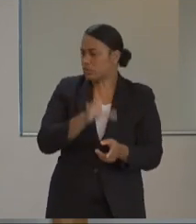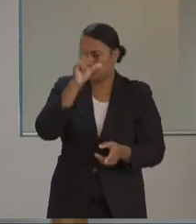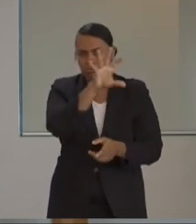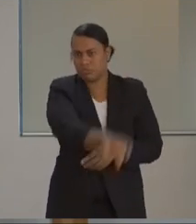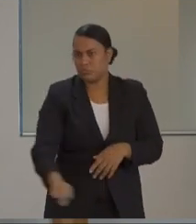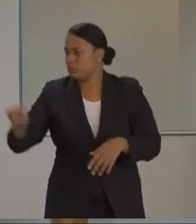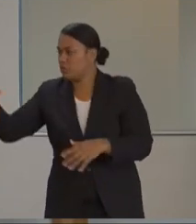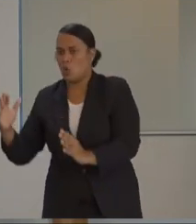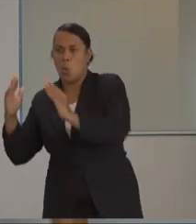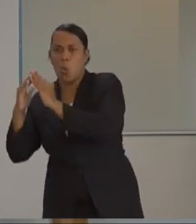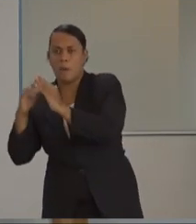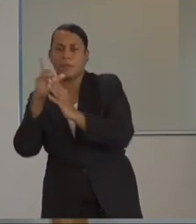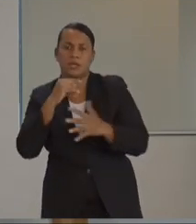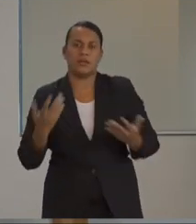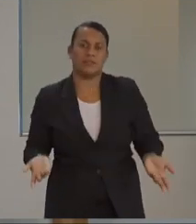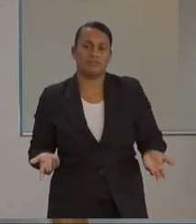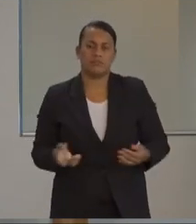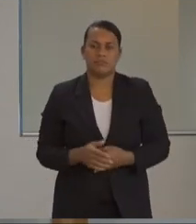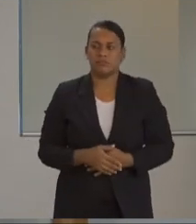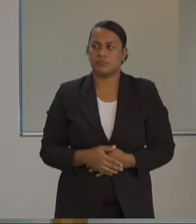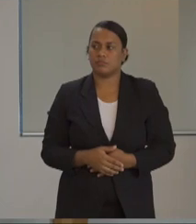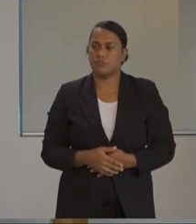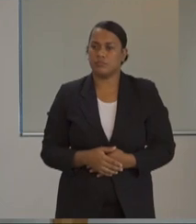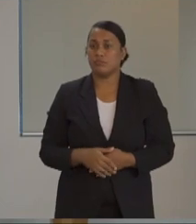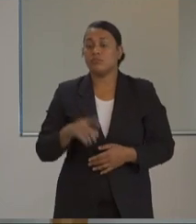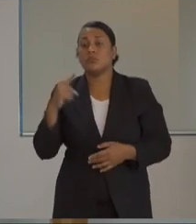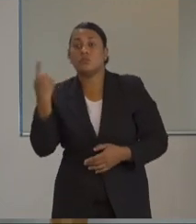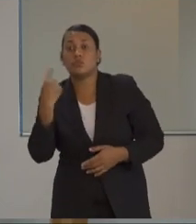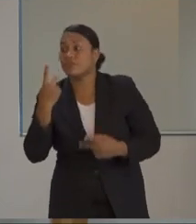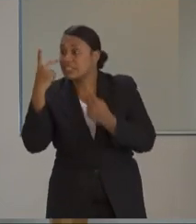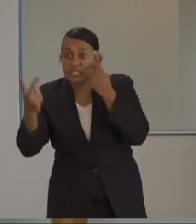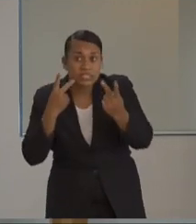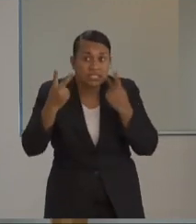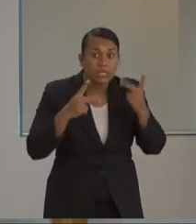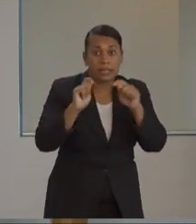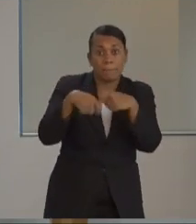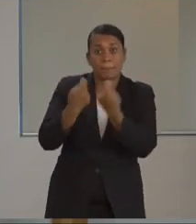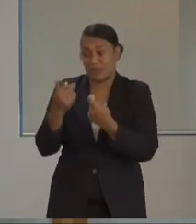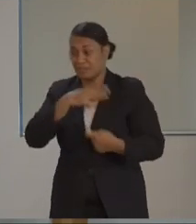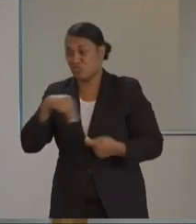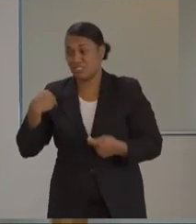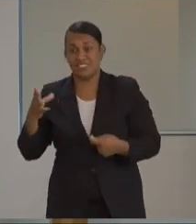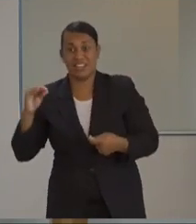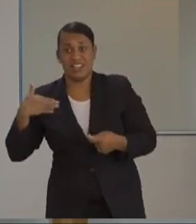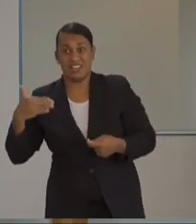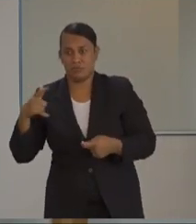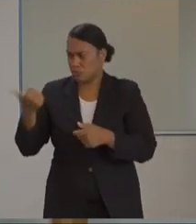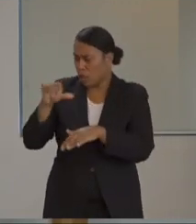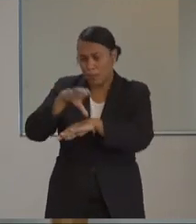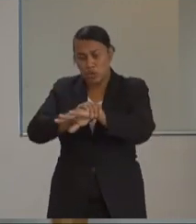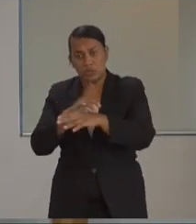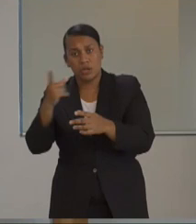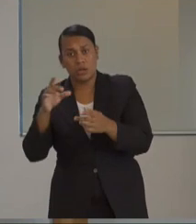our Ministry of Health working with other agencies such as the Discipline Forces that will be ensuring that they